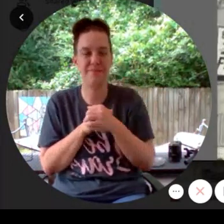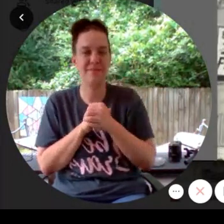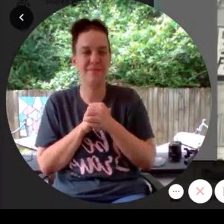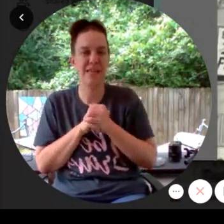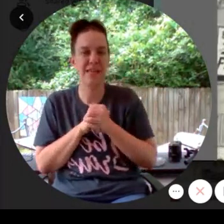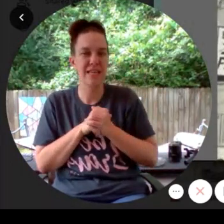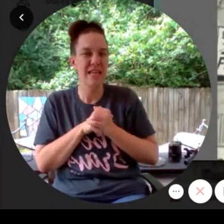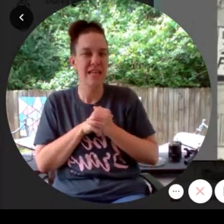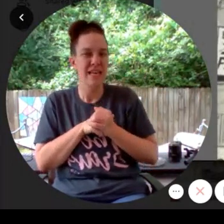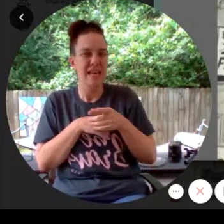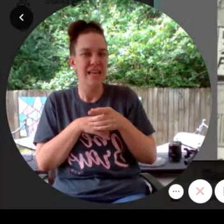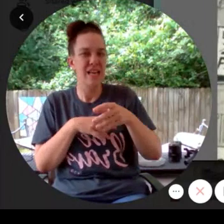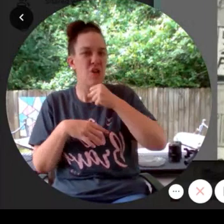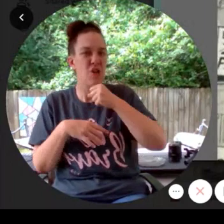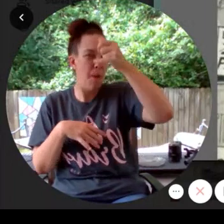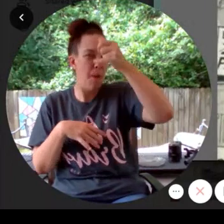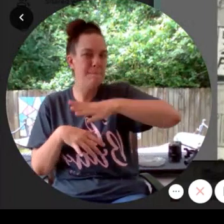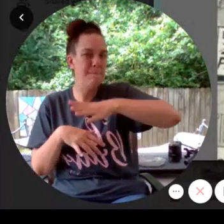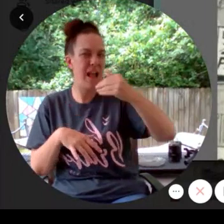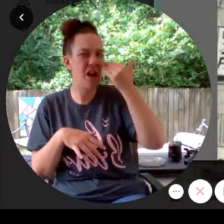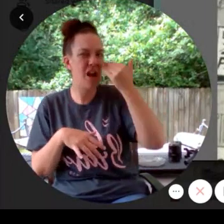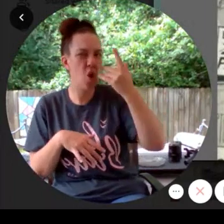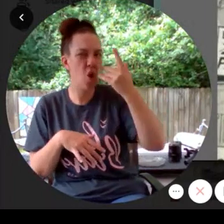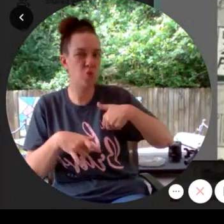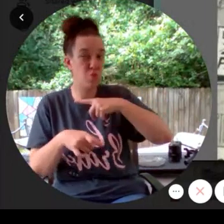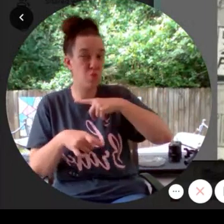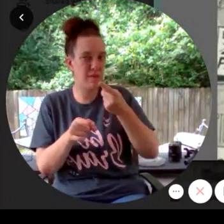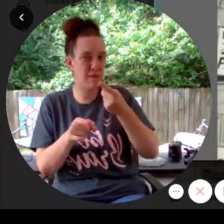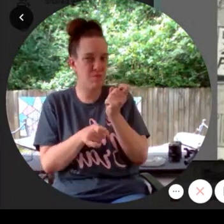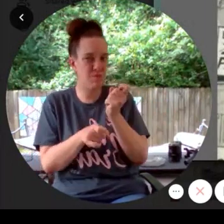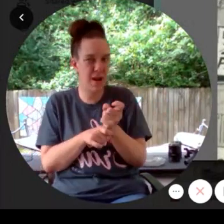pranked him, but nobody else does.